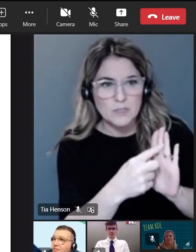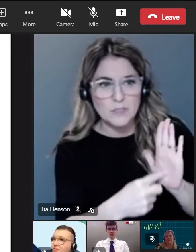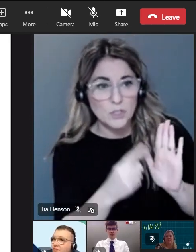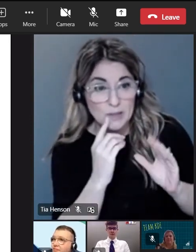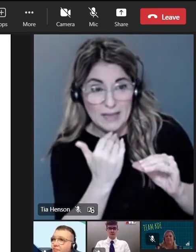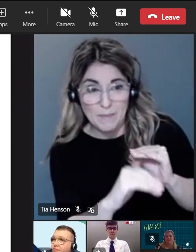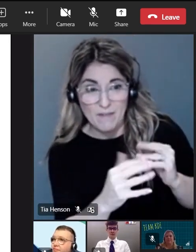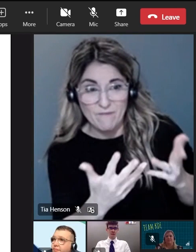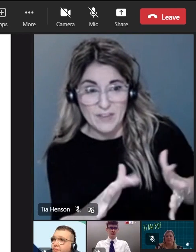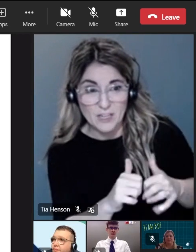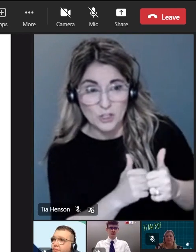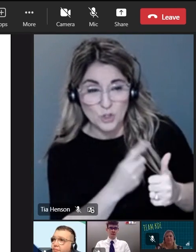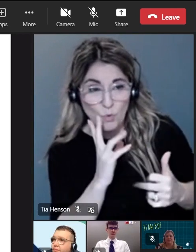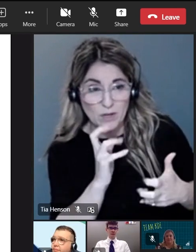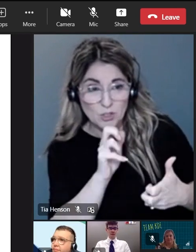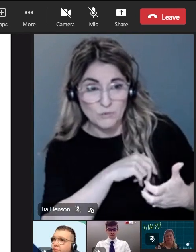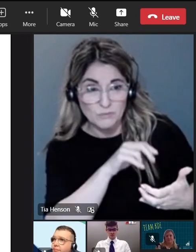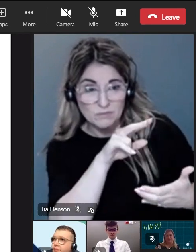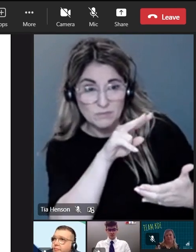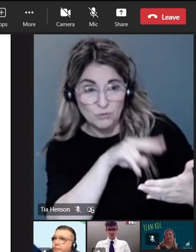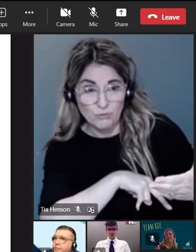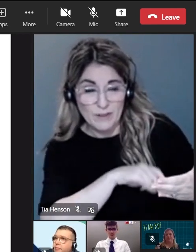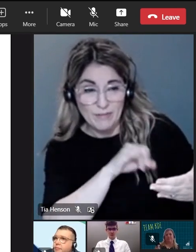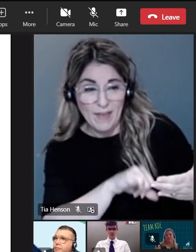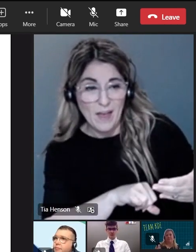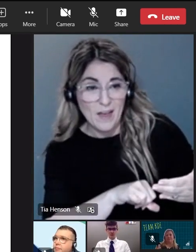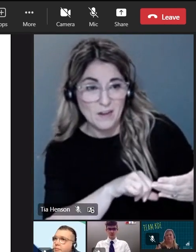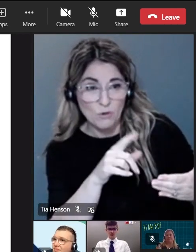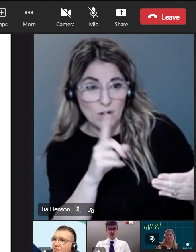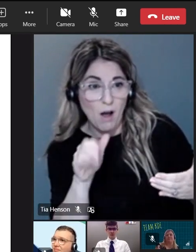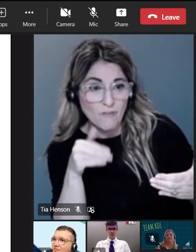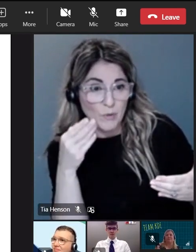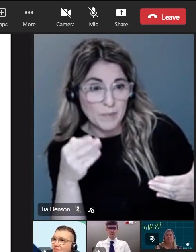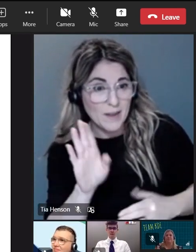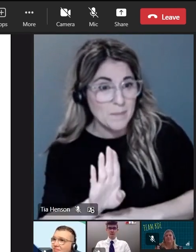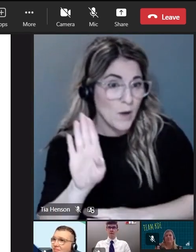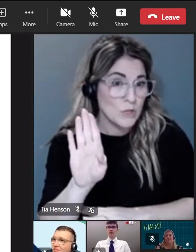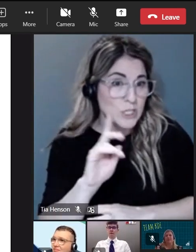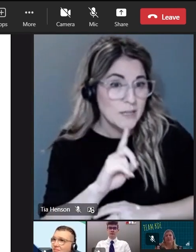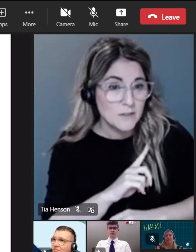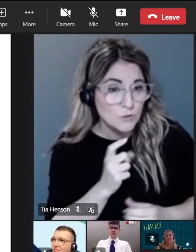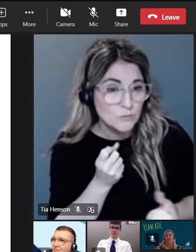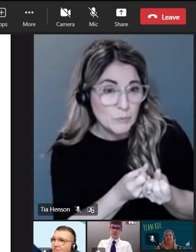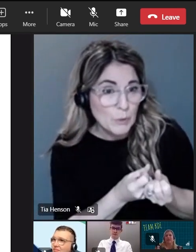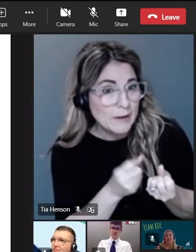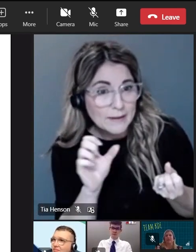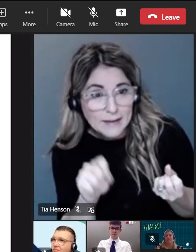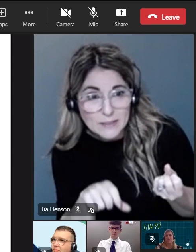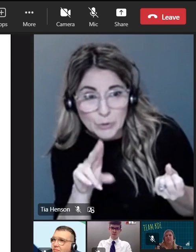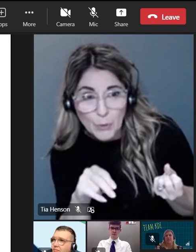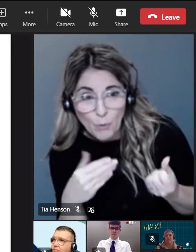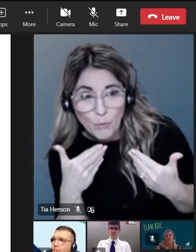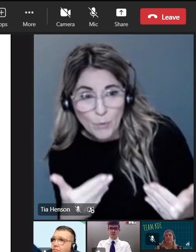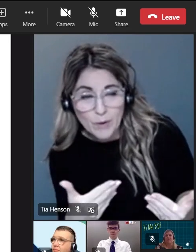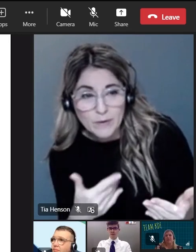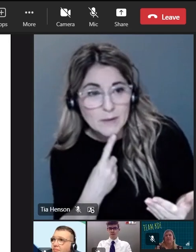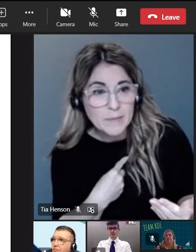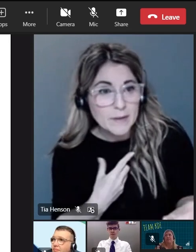email if somebody would like to go through that or at least offer me a motion so we can get those approved.